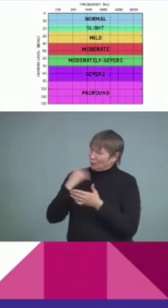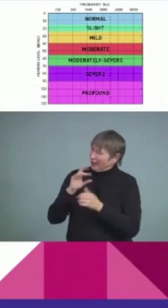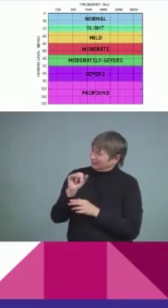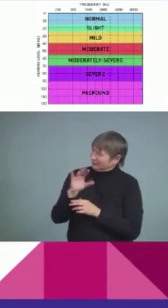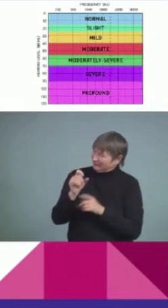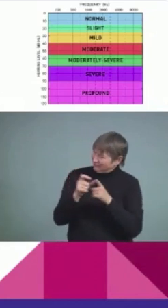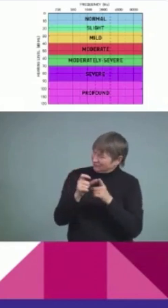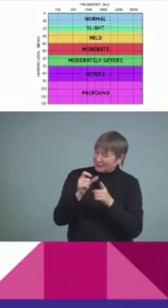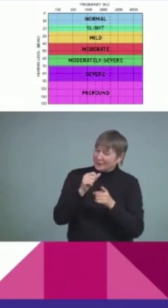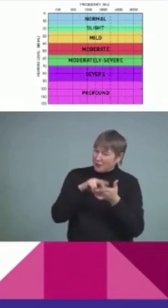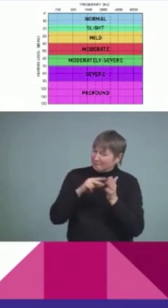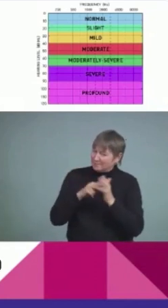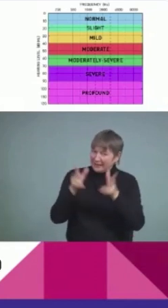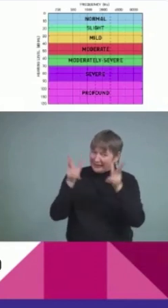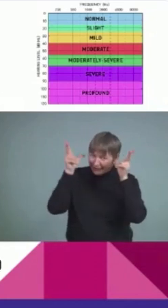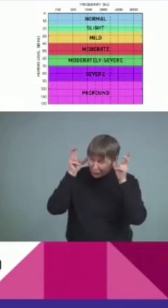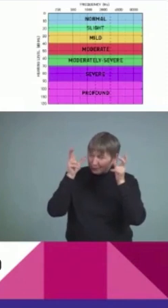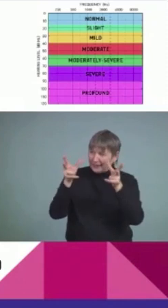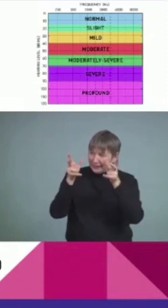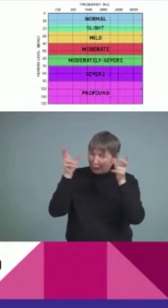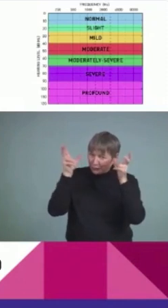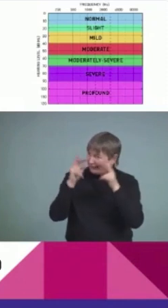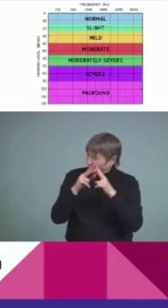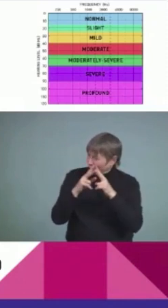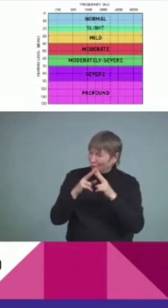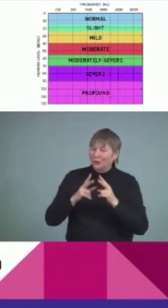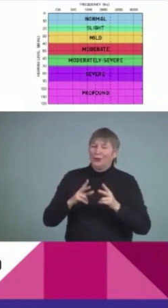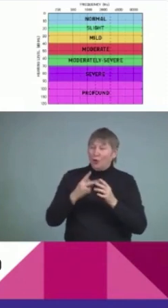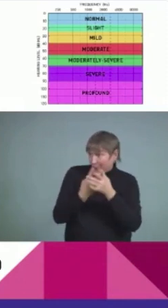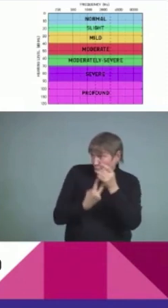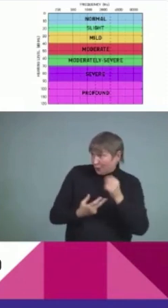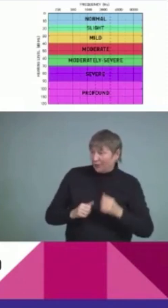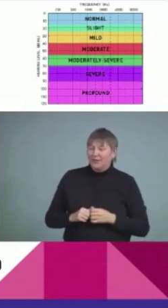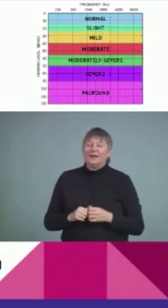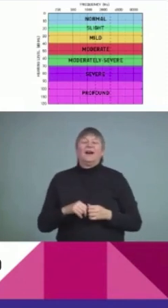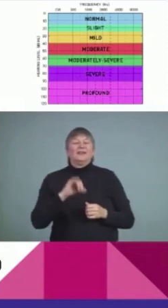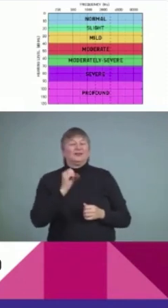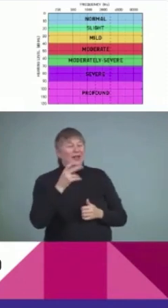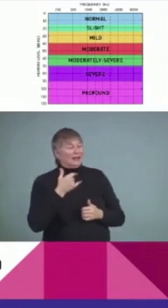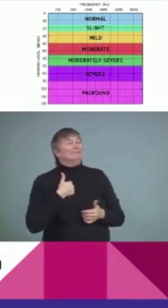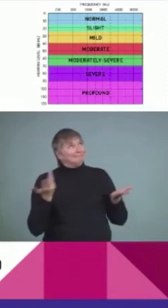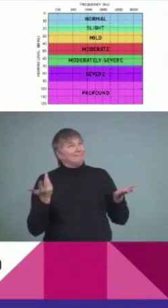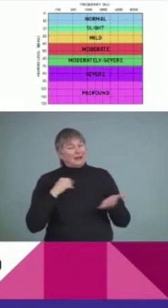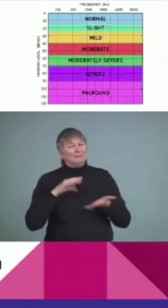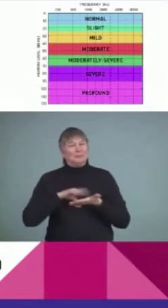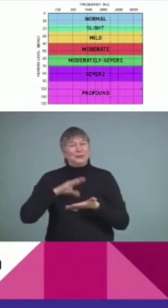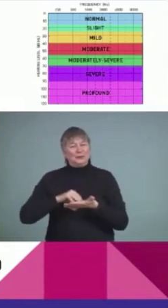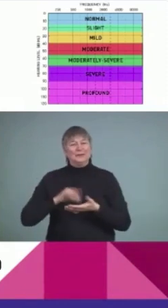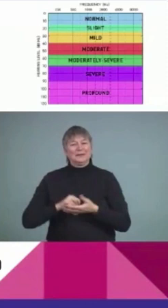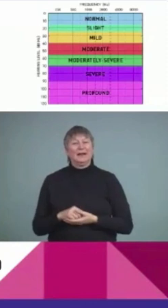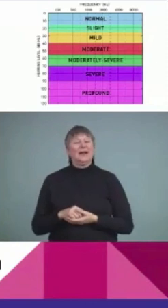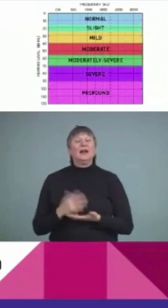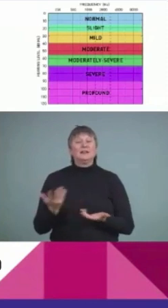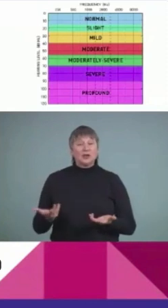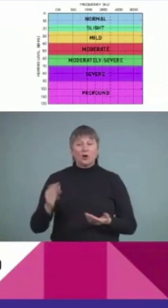So that's really important, because sometimes students or children will hear a language at home.